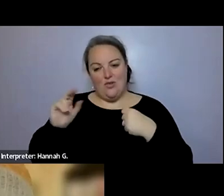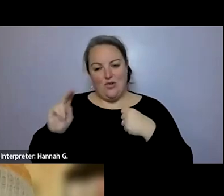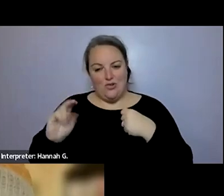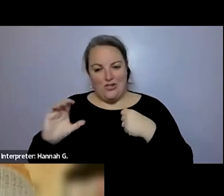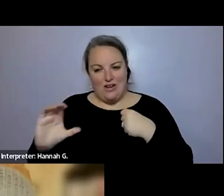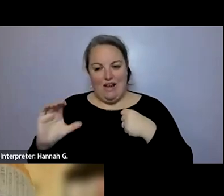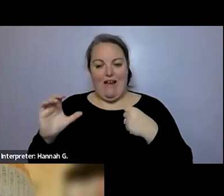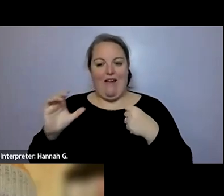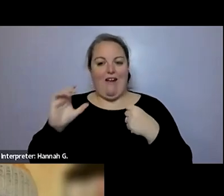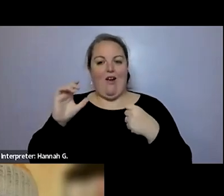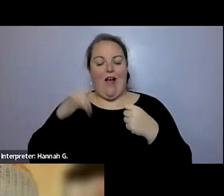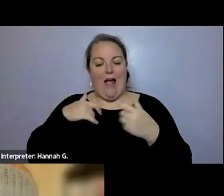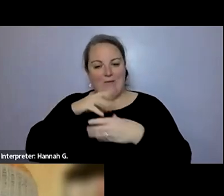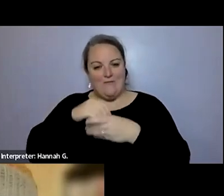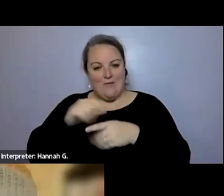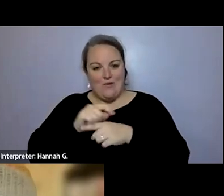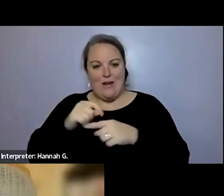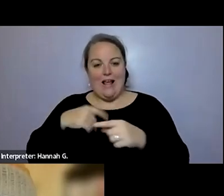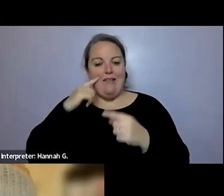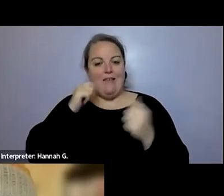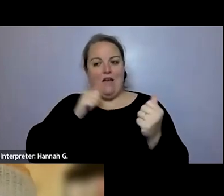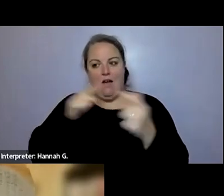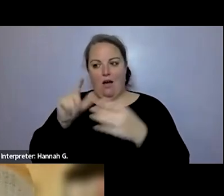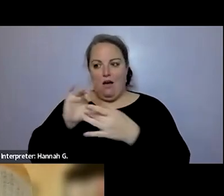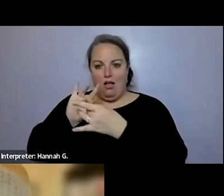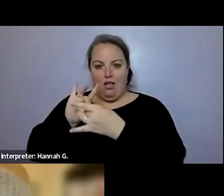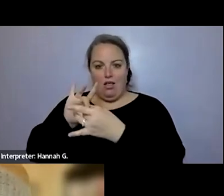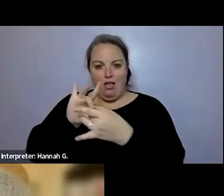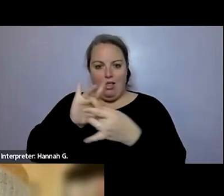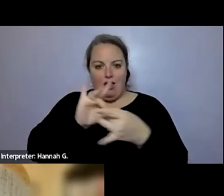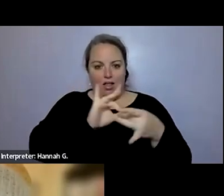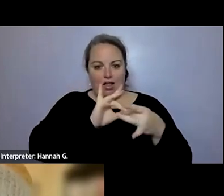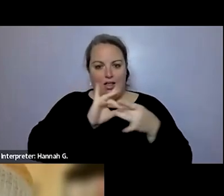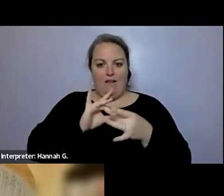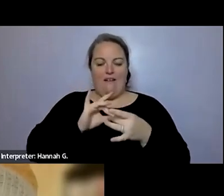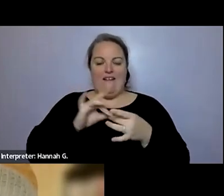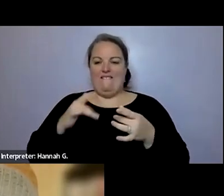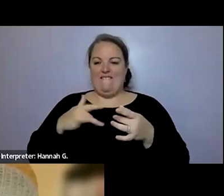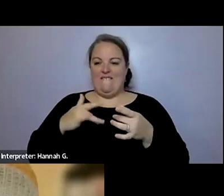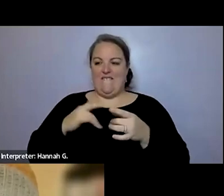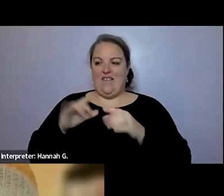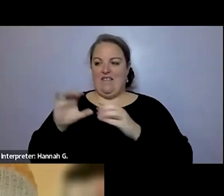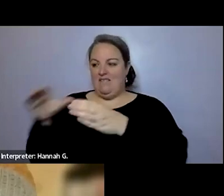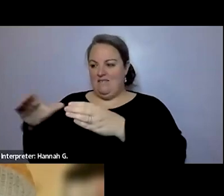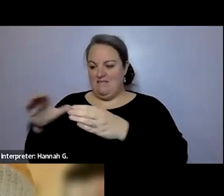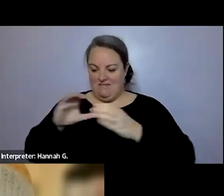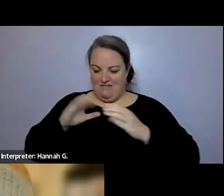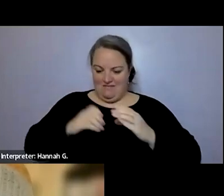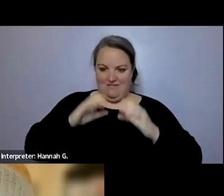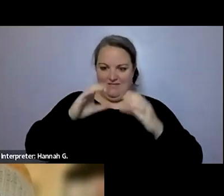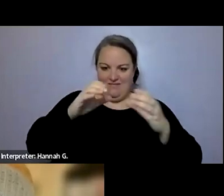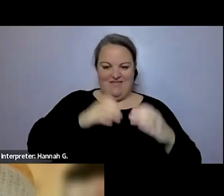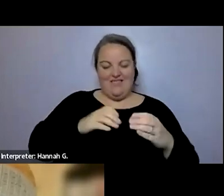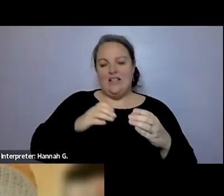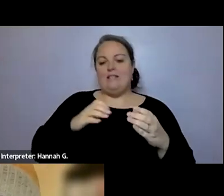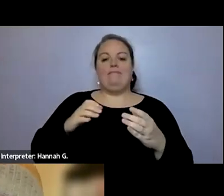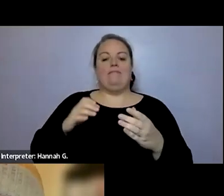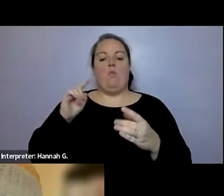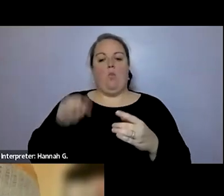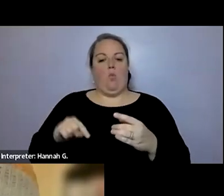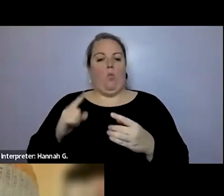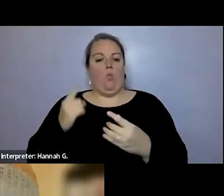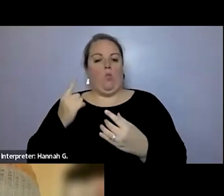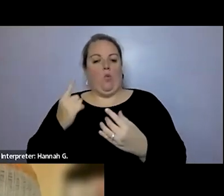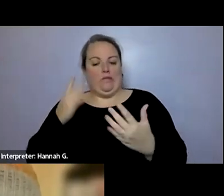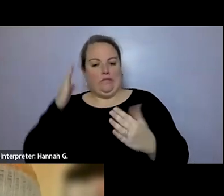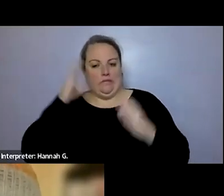everybody's bonding in this amazing way where there doesn't really feel like there's this us in them um which is sometimes a worry for interdisciplinary teams